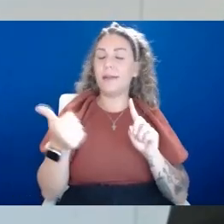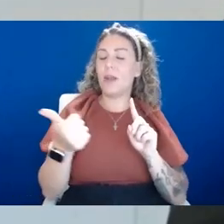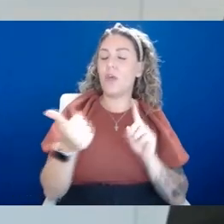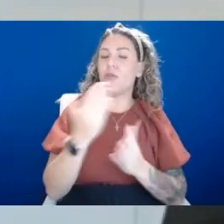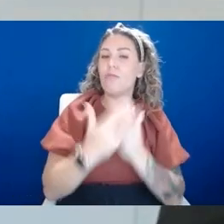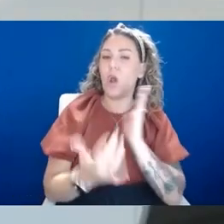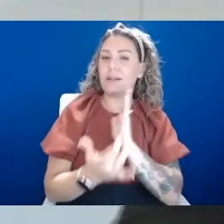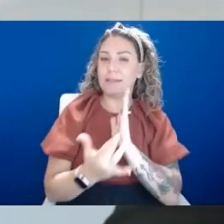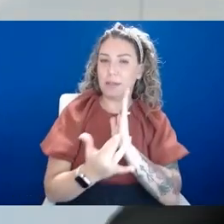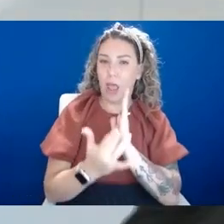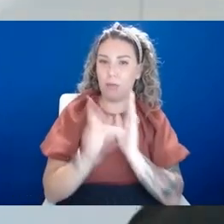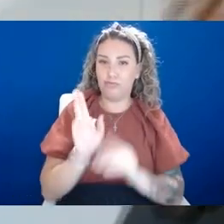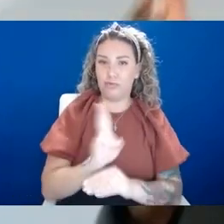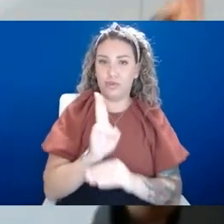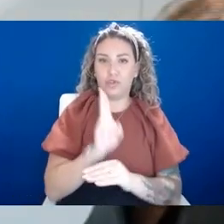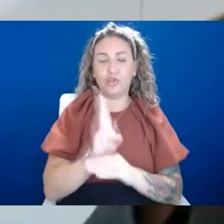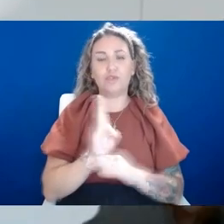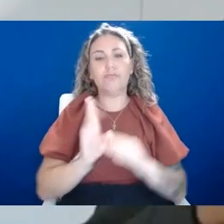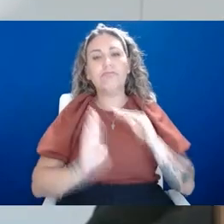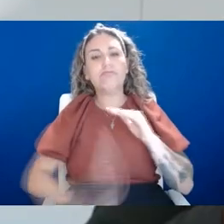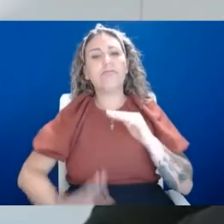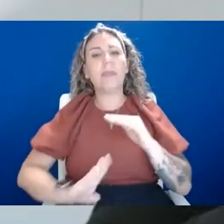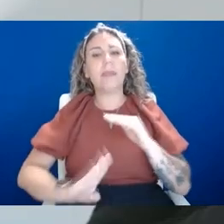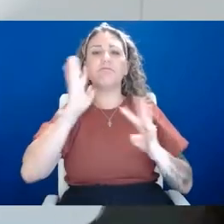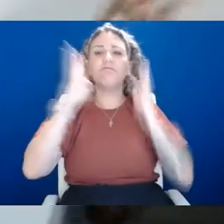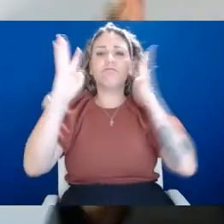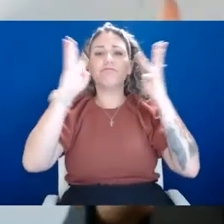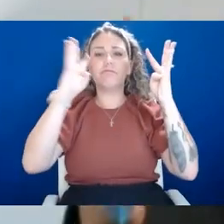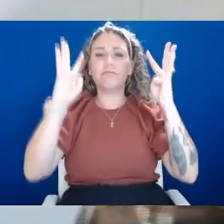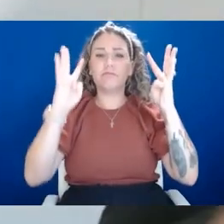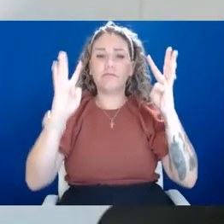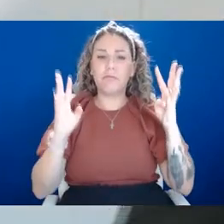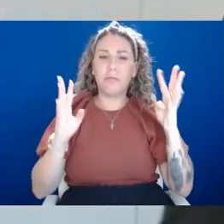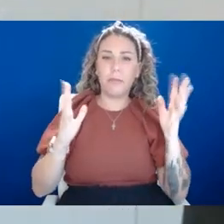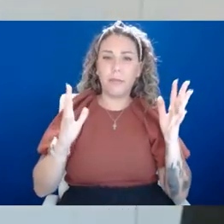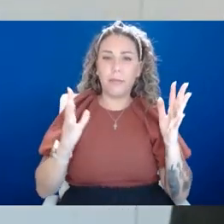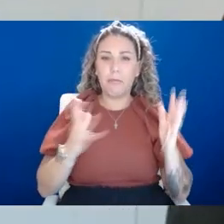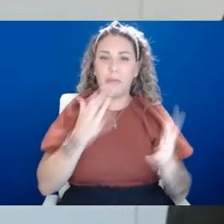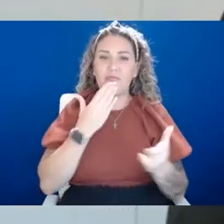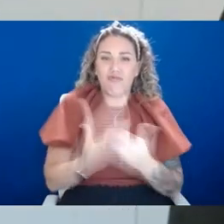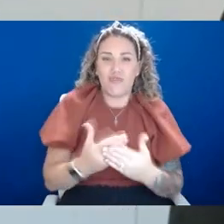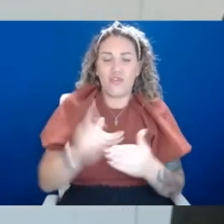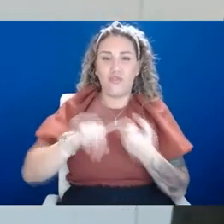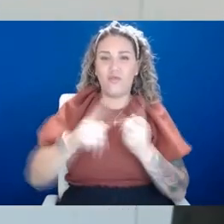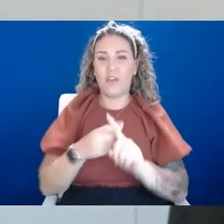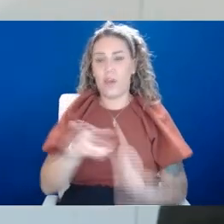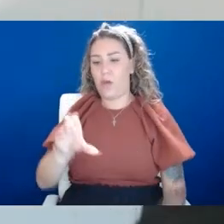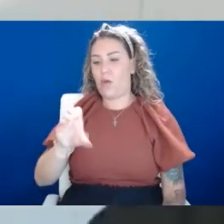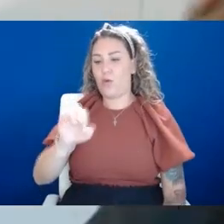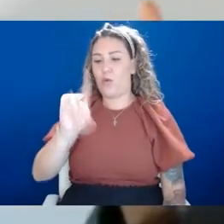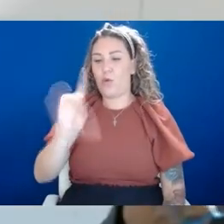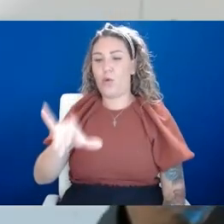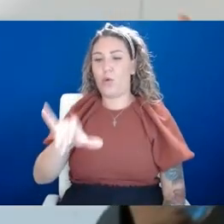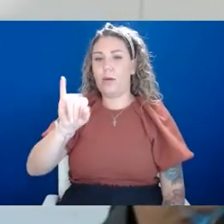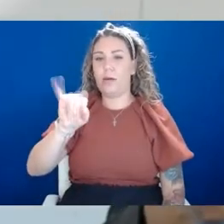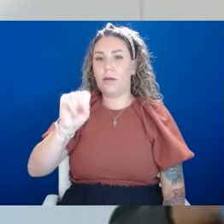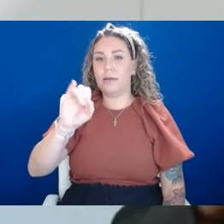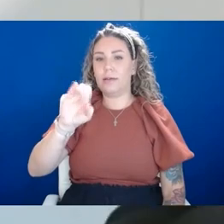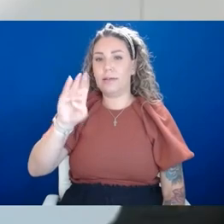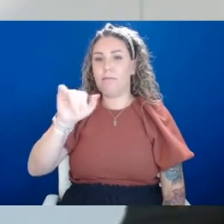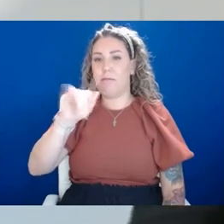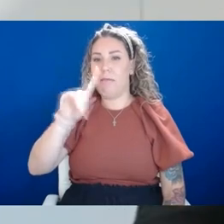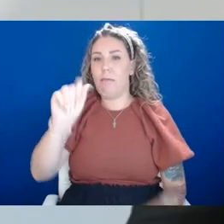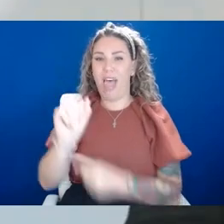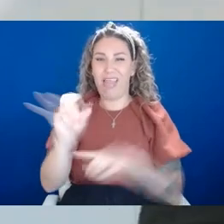to basically create, which my really good friend Cody, Cody Isabel was able to explain, which is